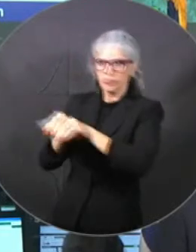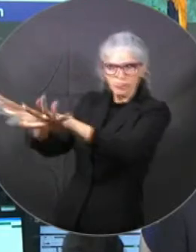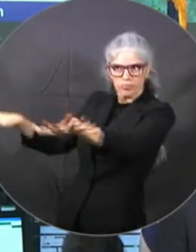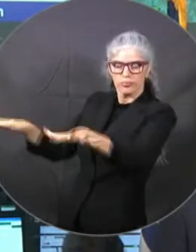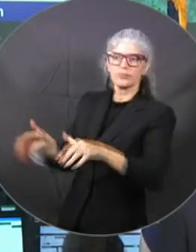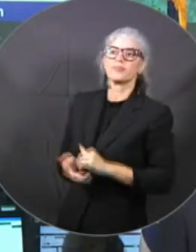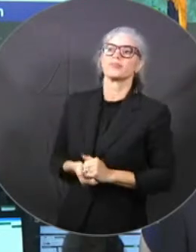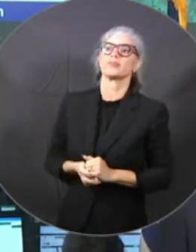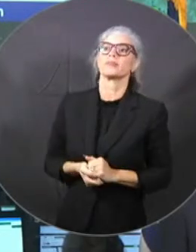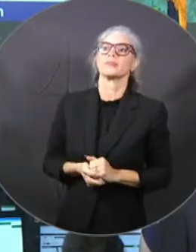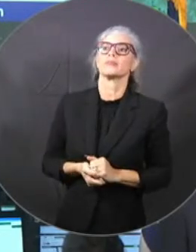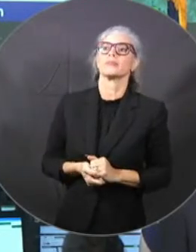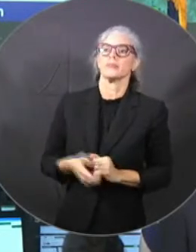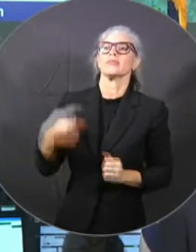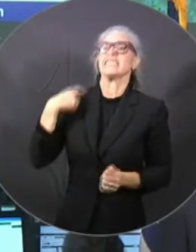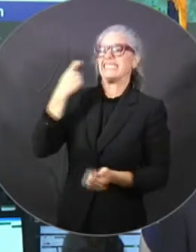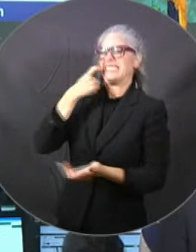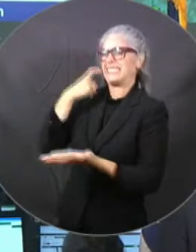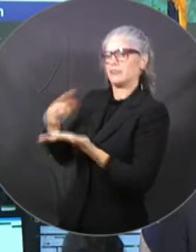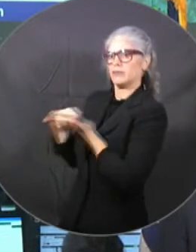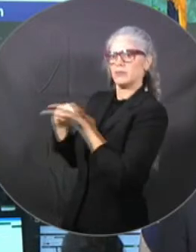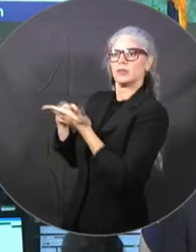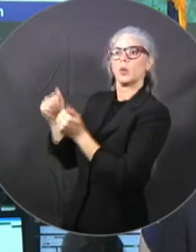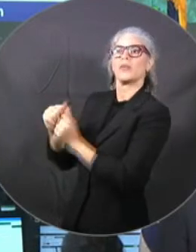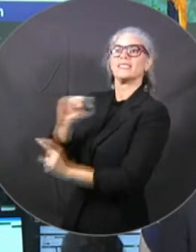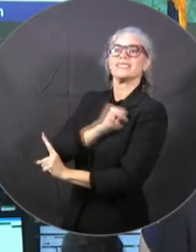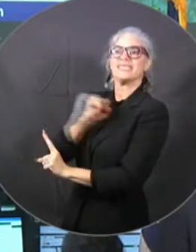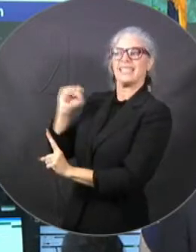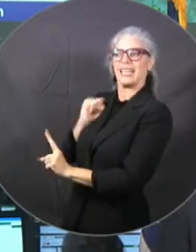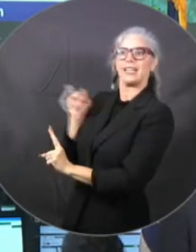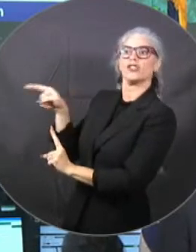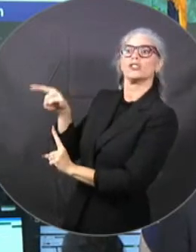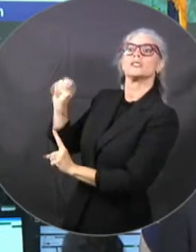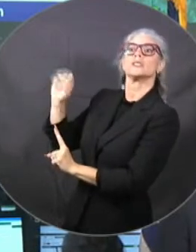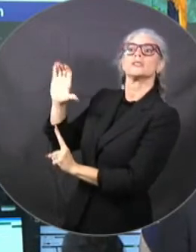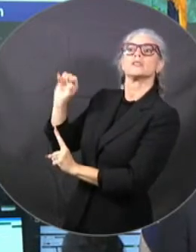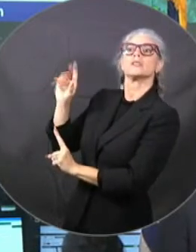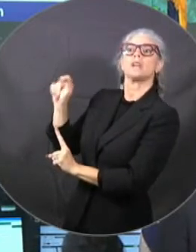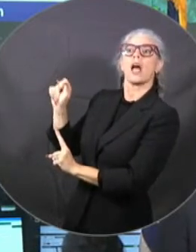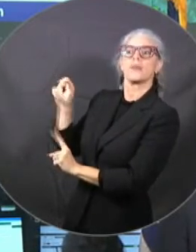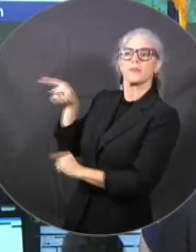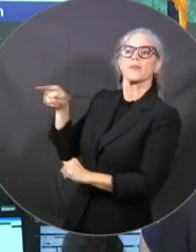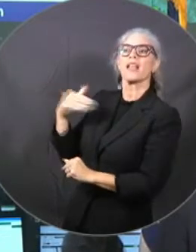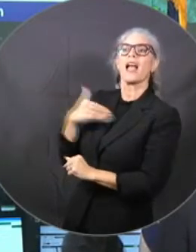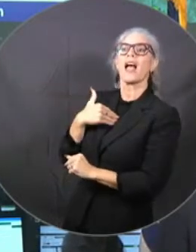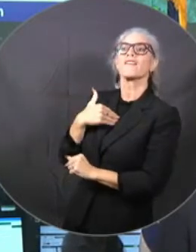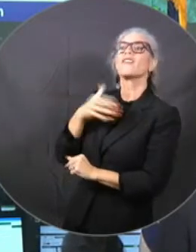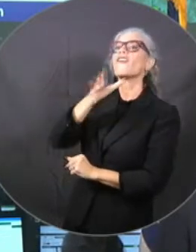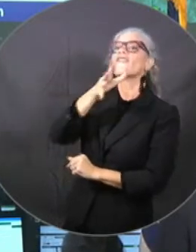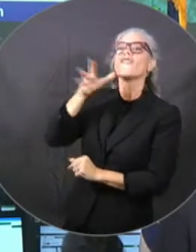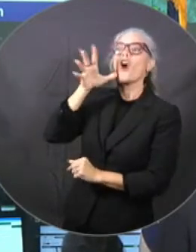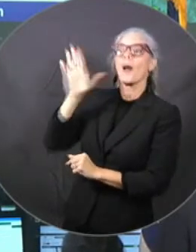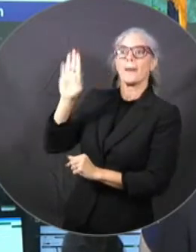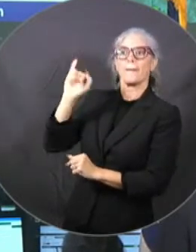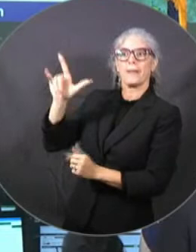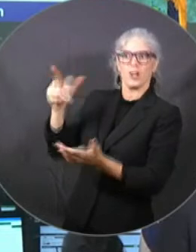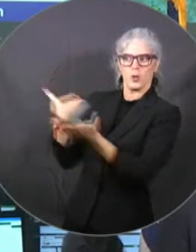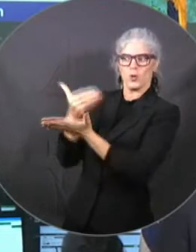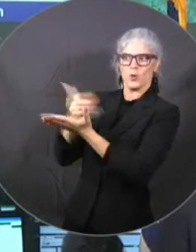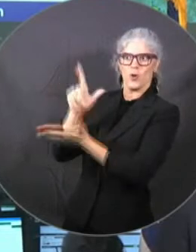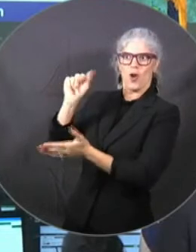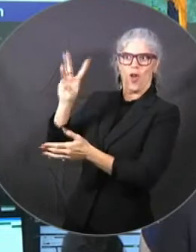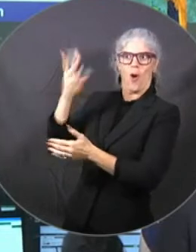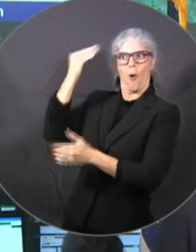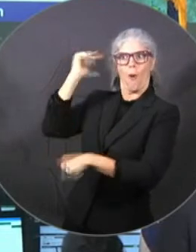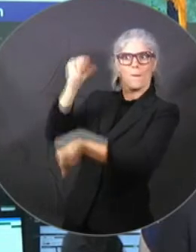Senator Scott about the bill that's coming up here, the farm bill. We hope to get that passed this year to make sure that agriculture